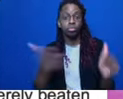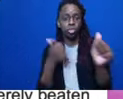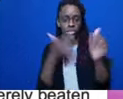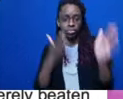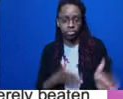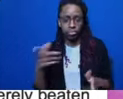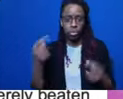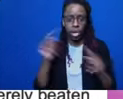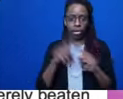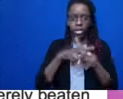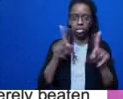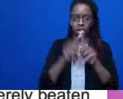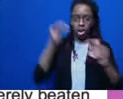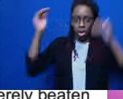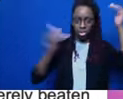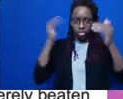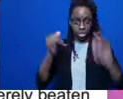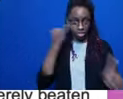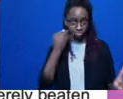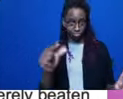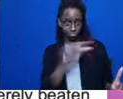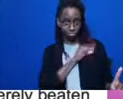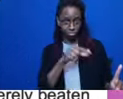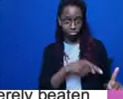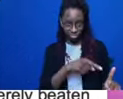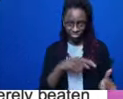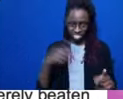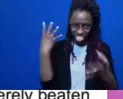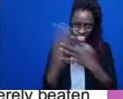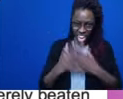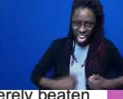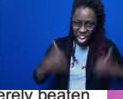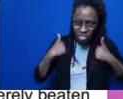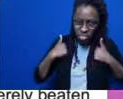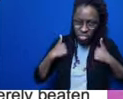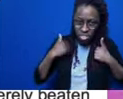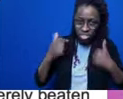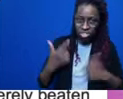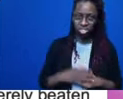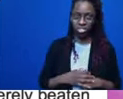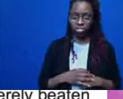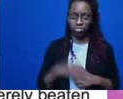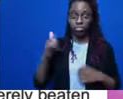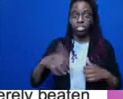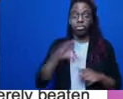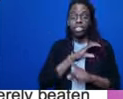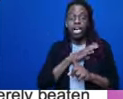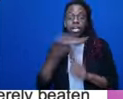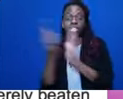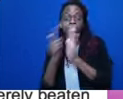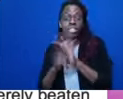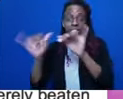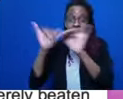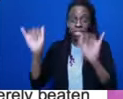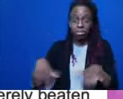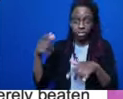Law enforcement and the legal system failed to help Brisha when she and her family turned to them for help. She was